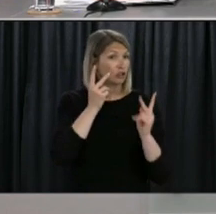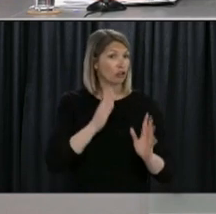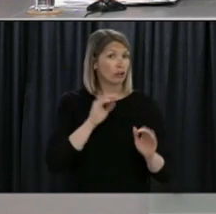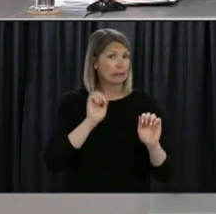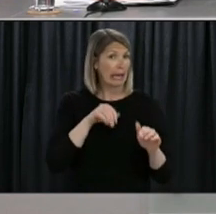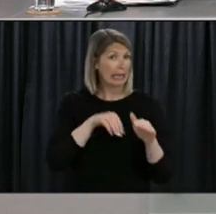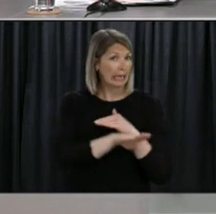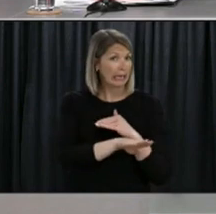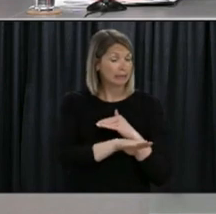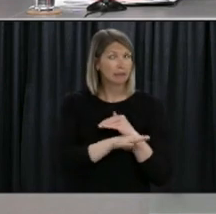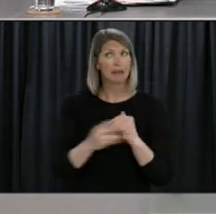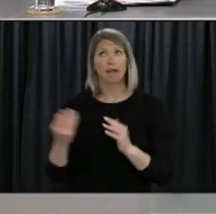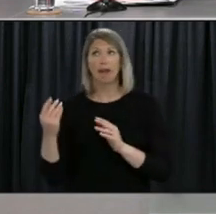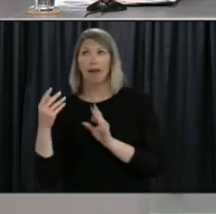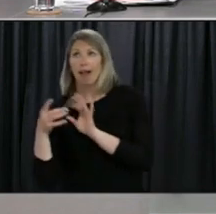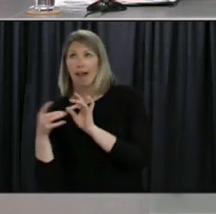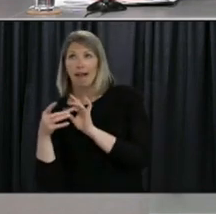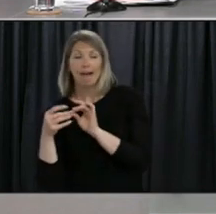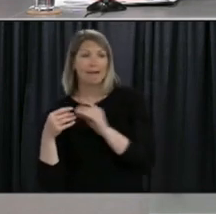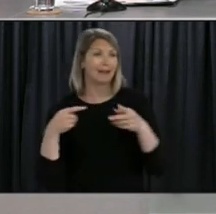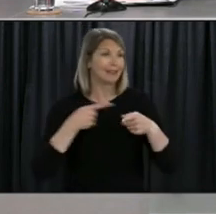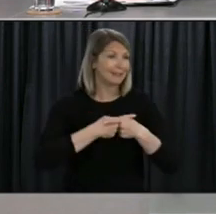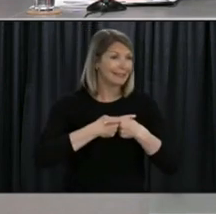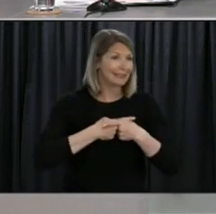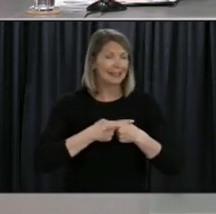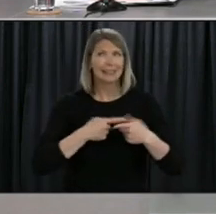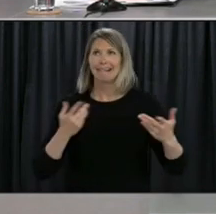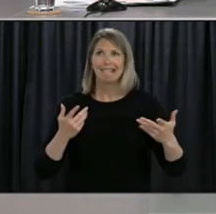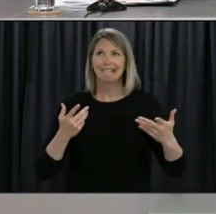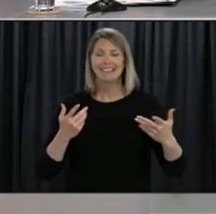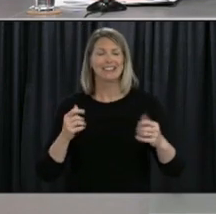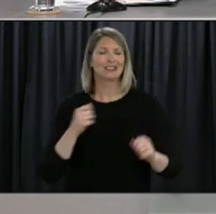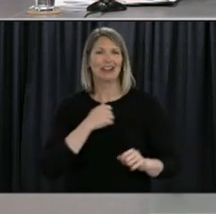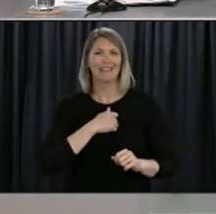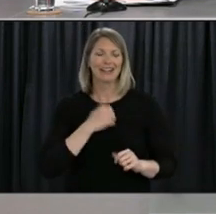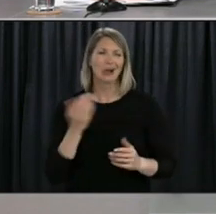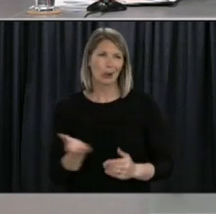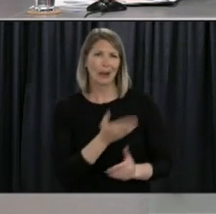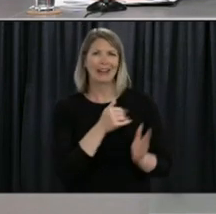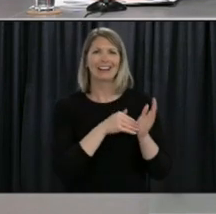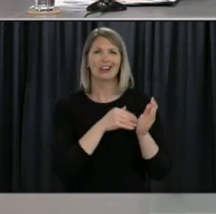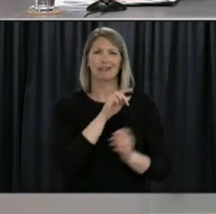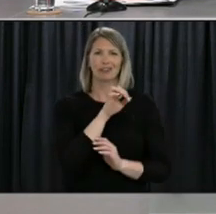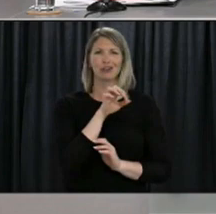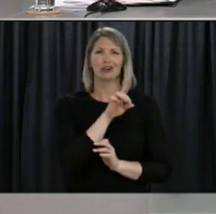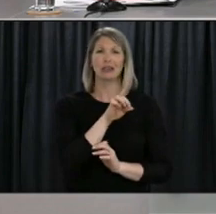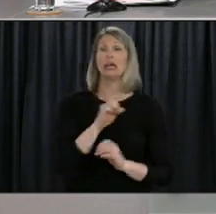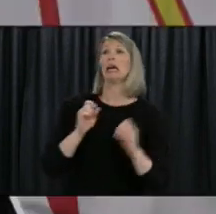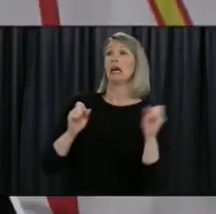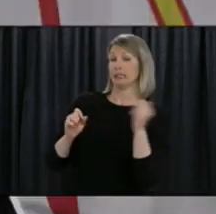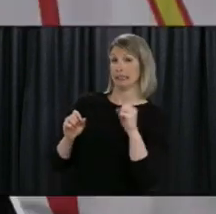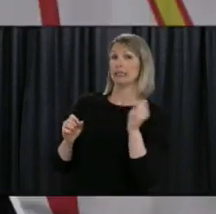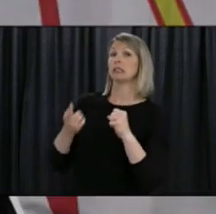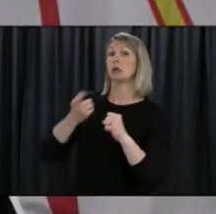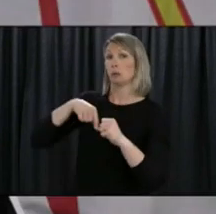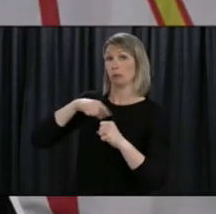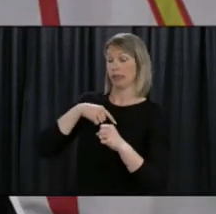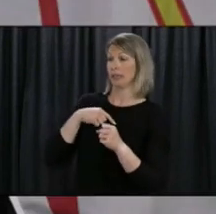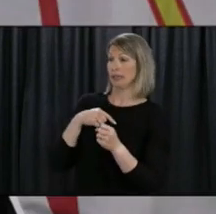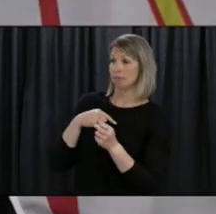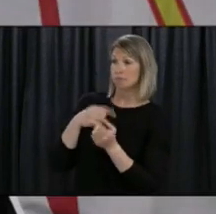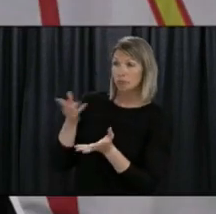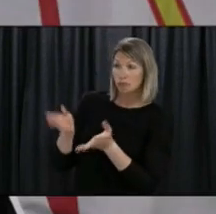sorry Johnny go ahead got to stop doing this we have had some discussions with regard to